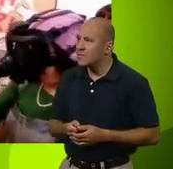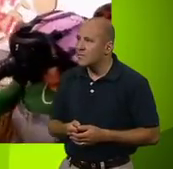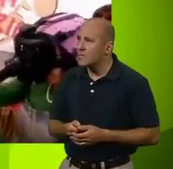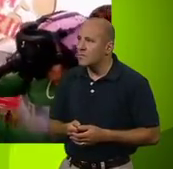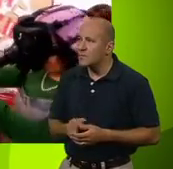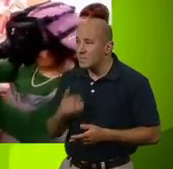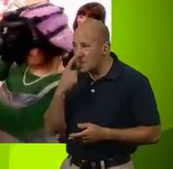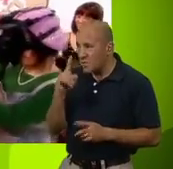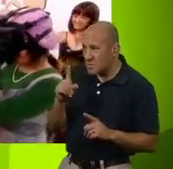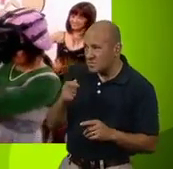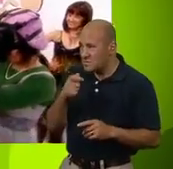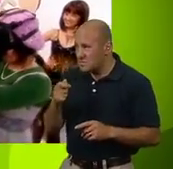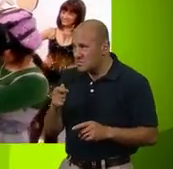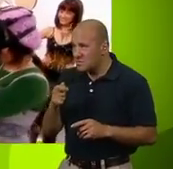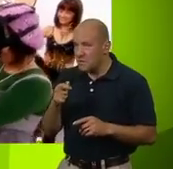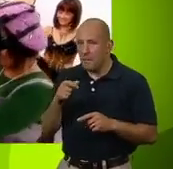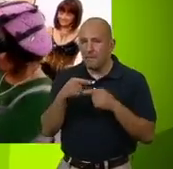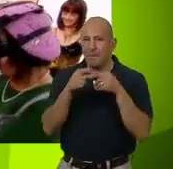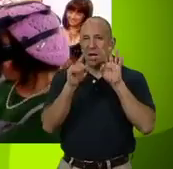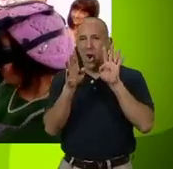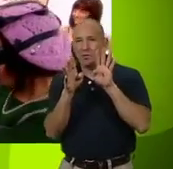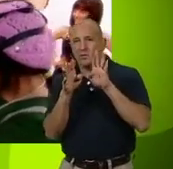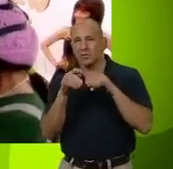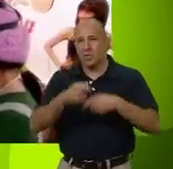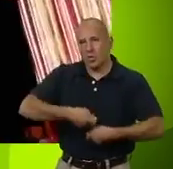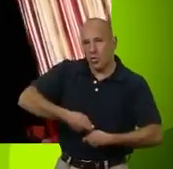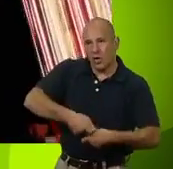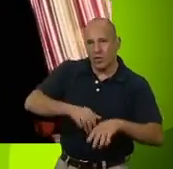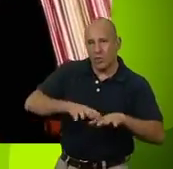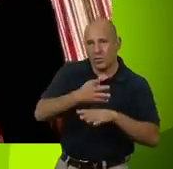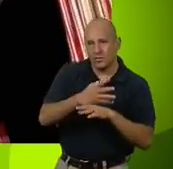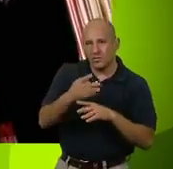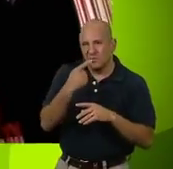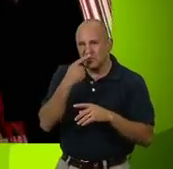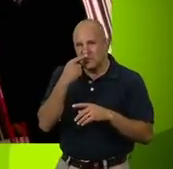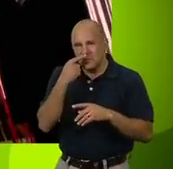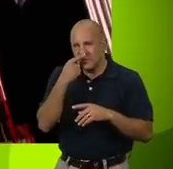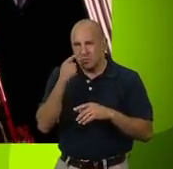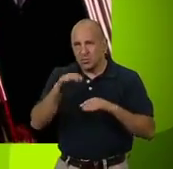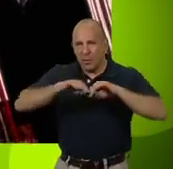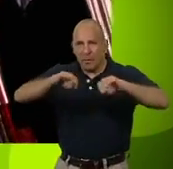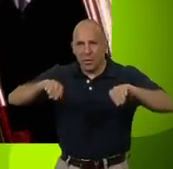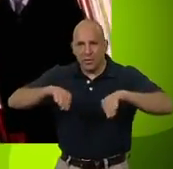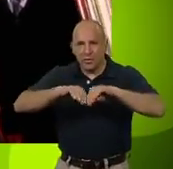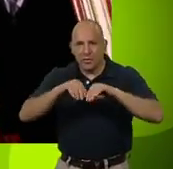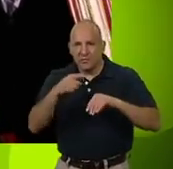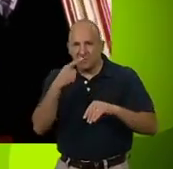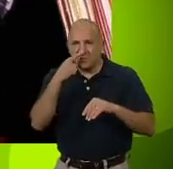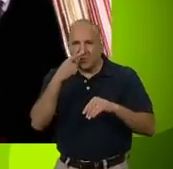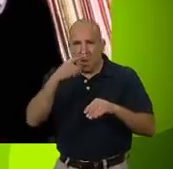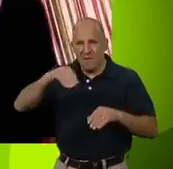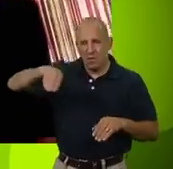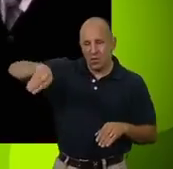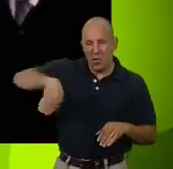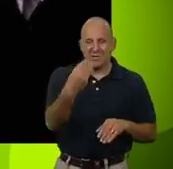What are you getting, Bronwyn? Peacocks frolicking on a croquet lawn. The scent of pirate swimming pools. The tang